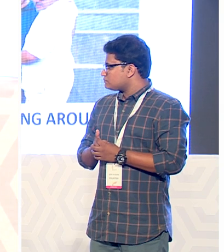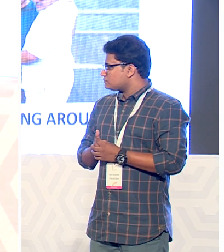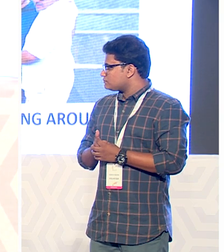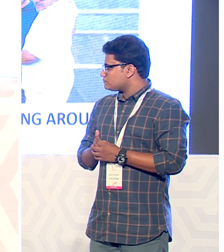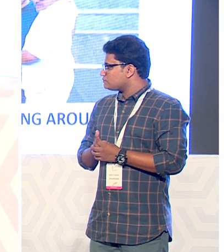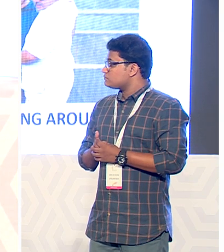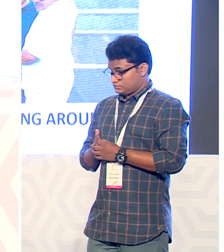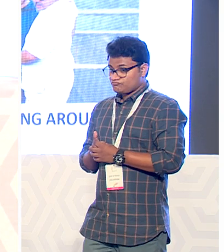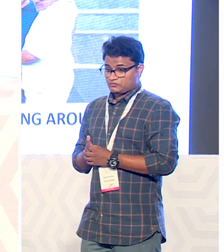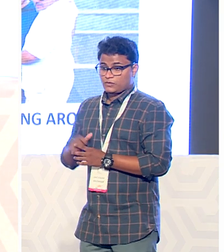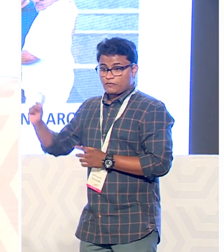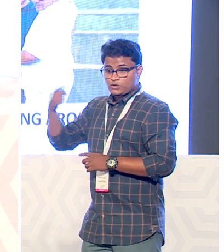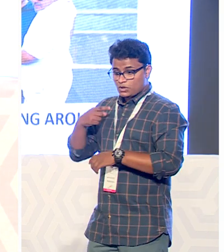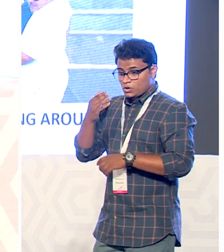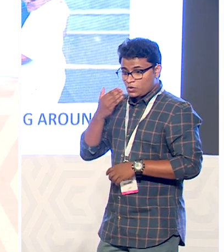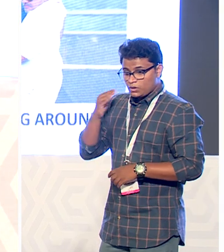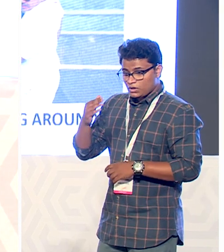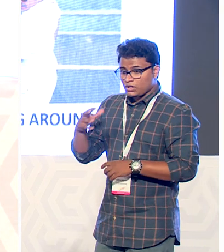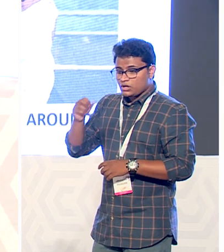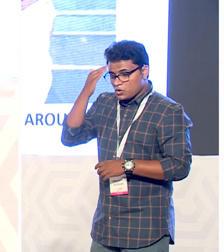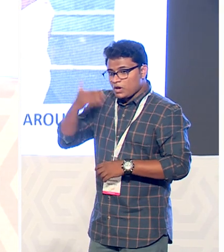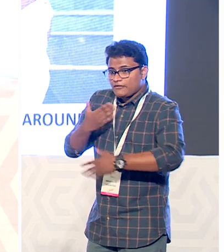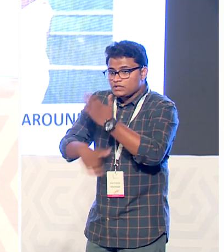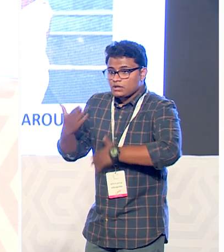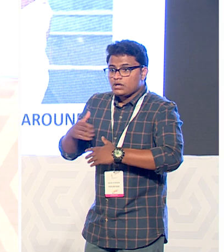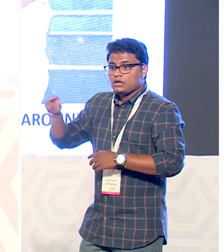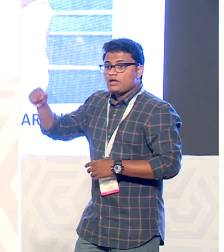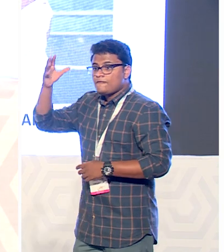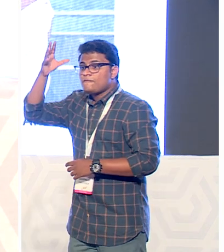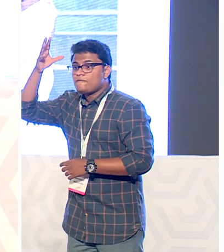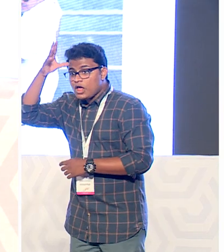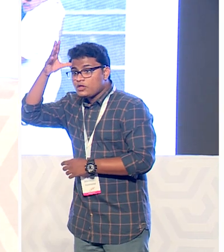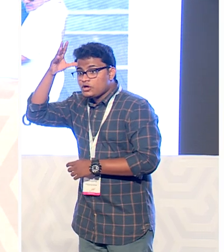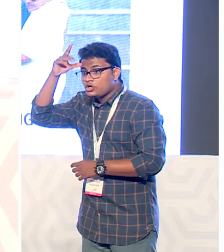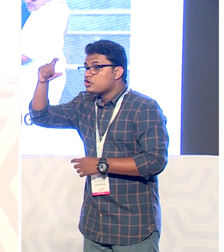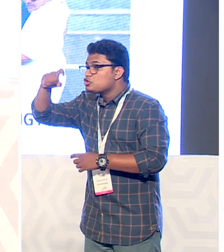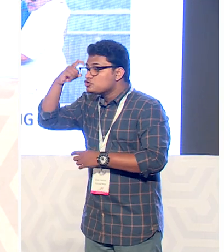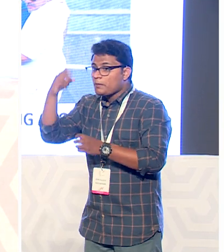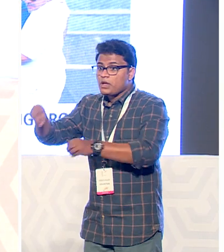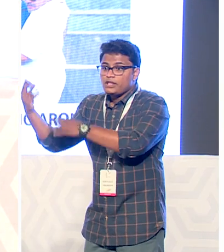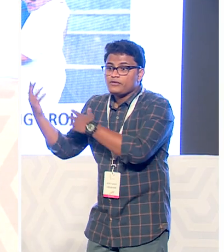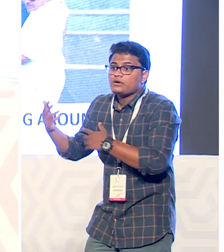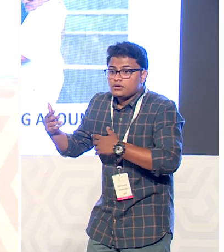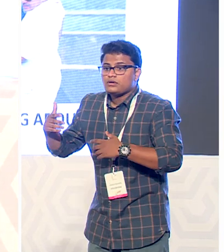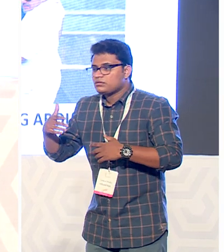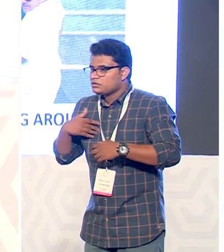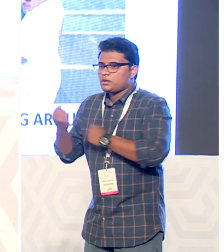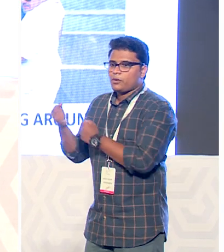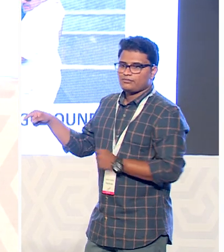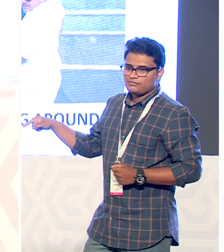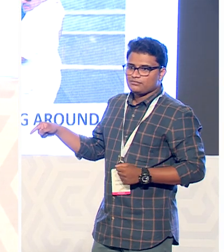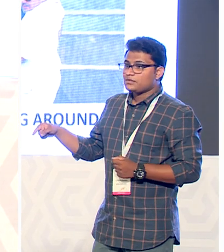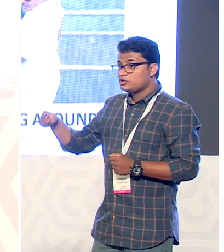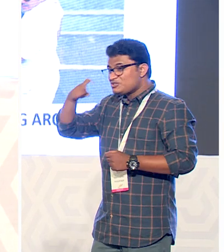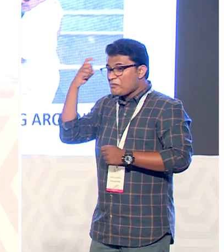quit his high position job just to support me full time and then a close friend of his